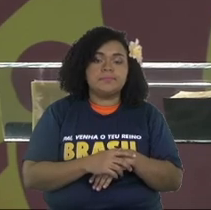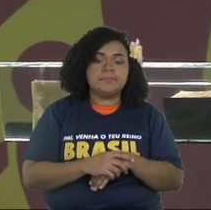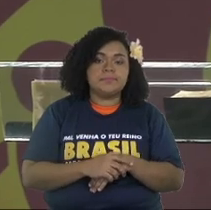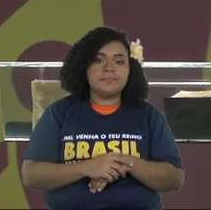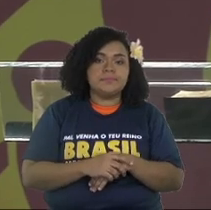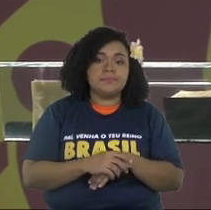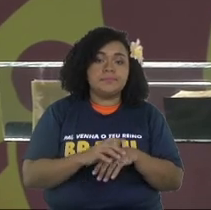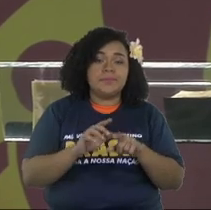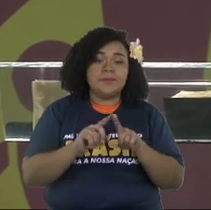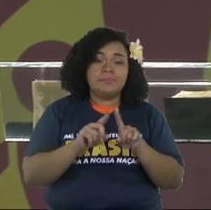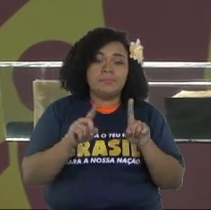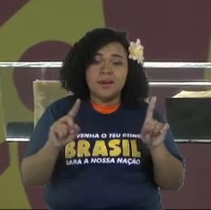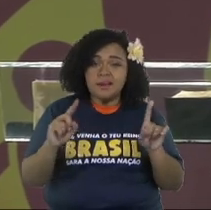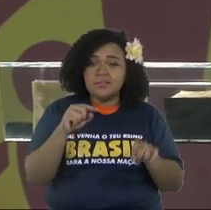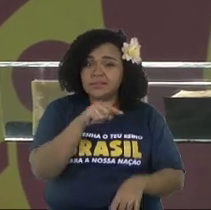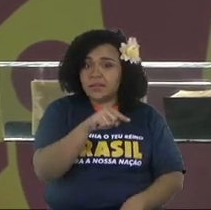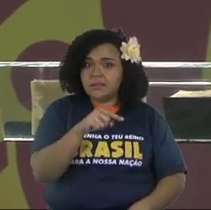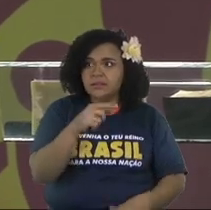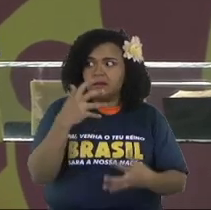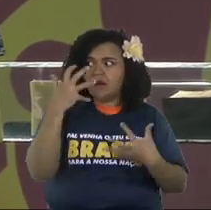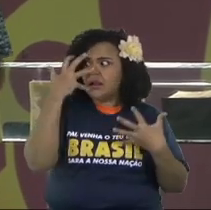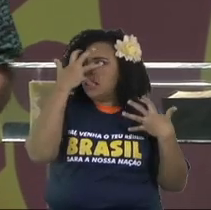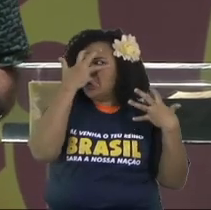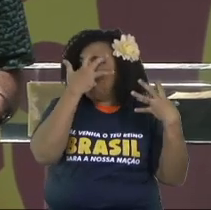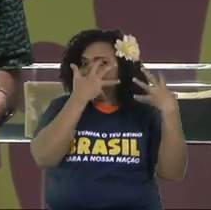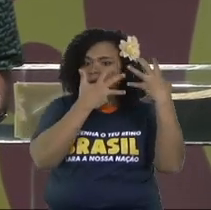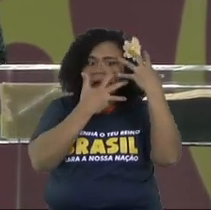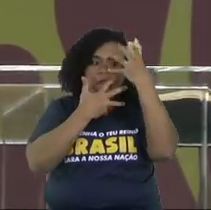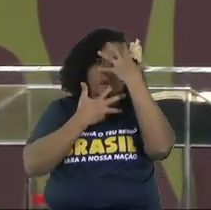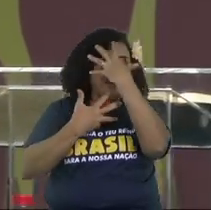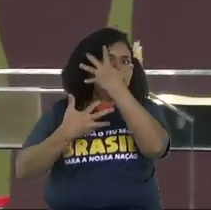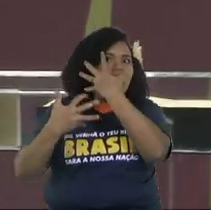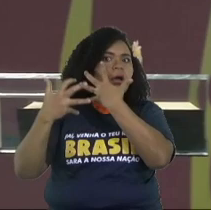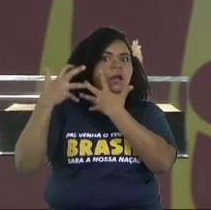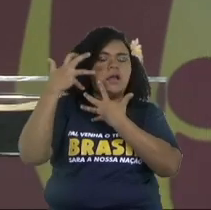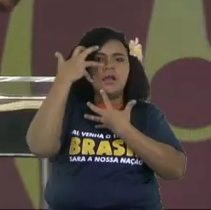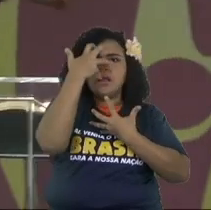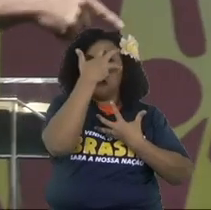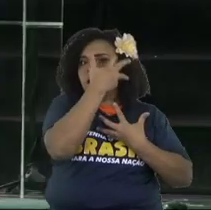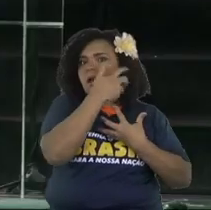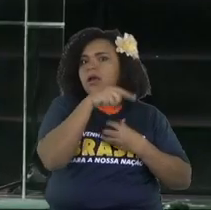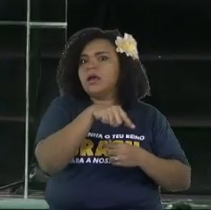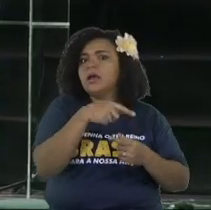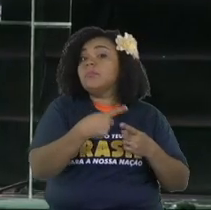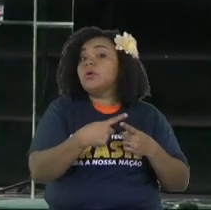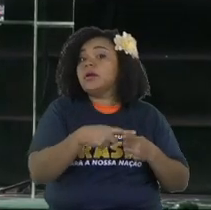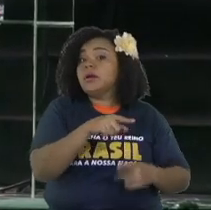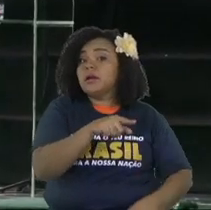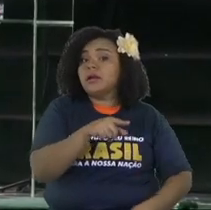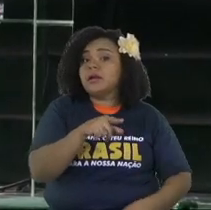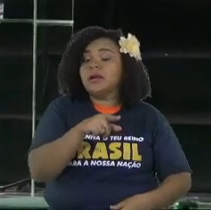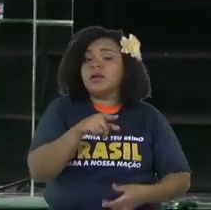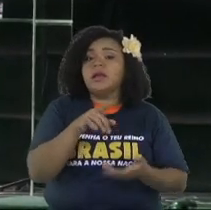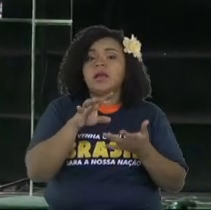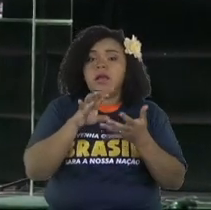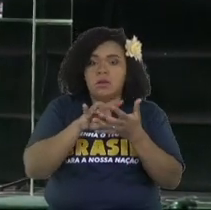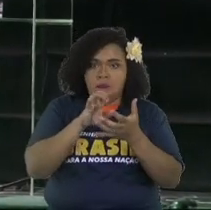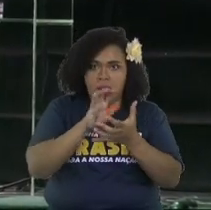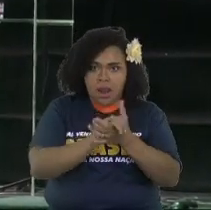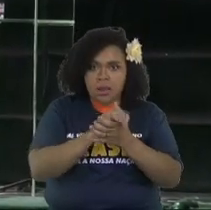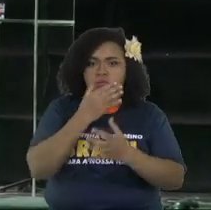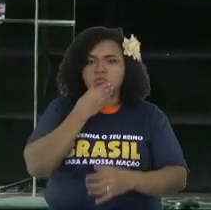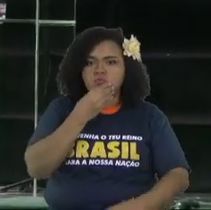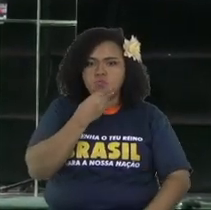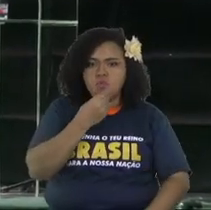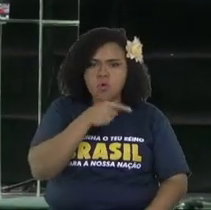all the money he needs, actually is a woman. She's getting crazy because her husband